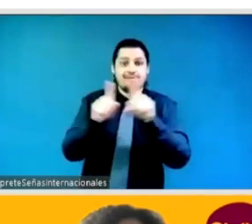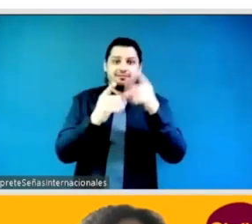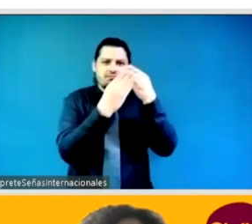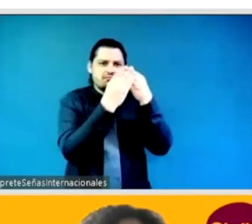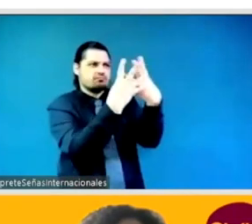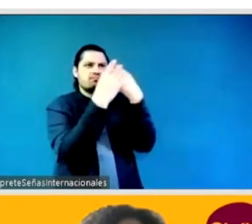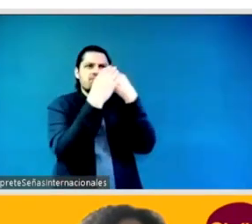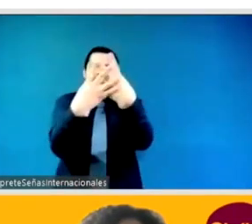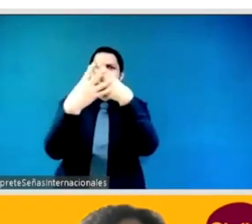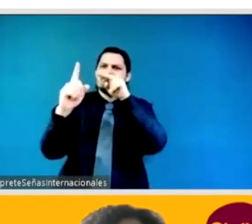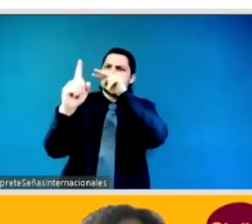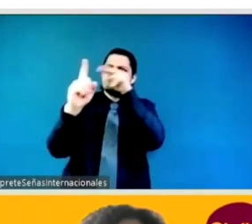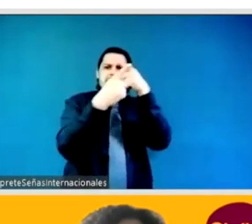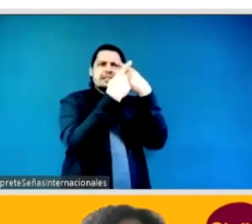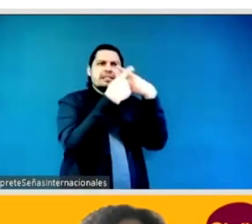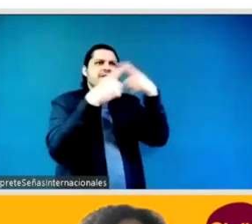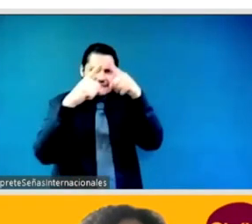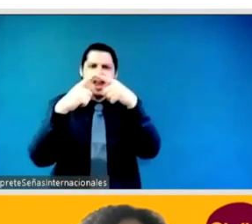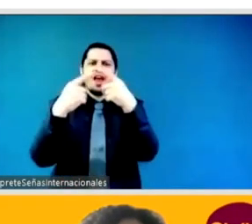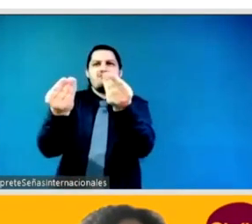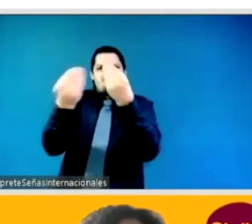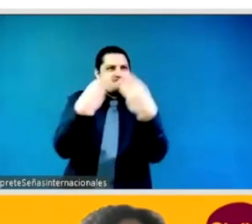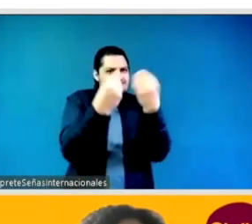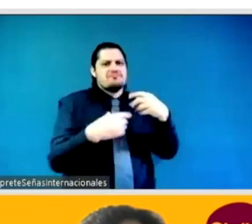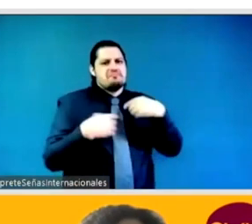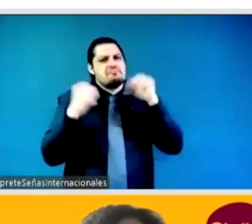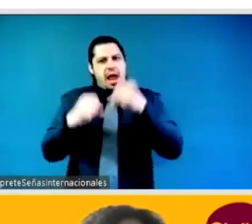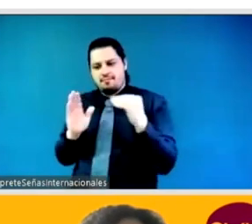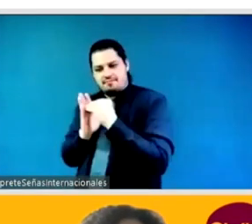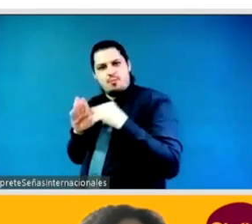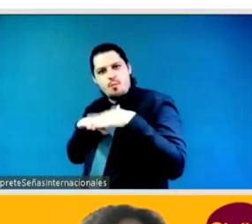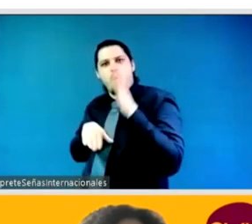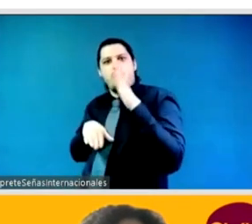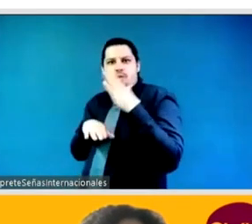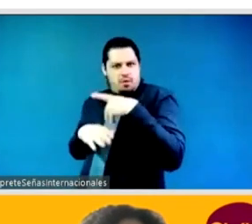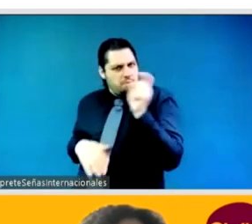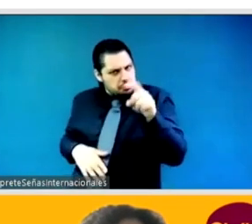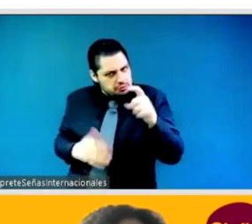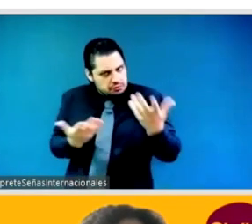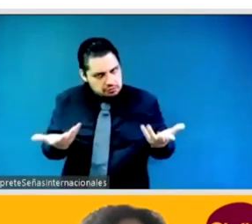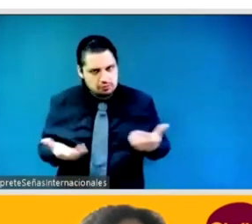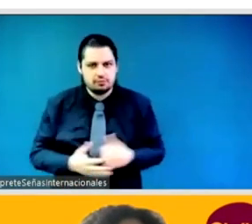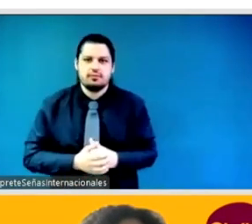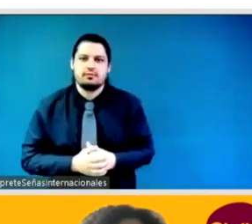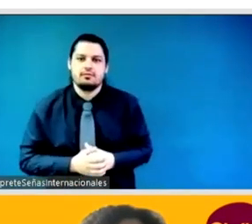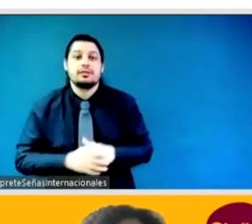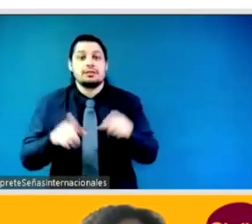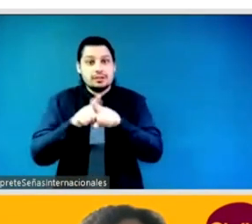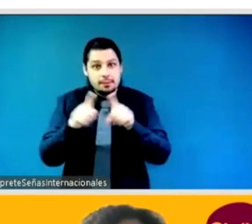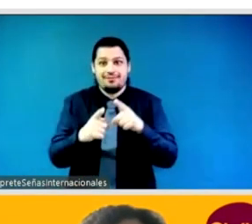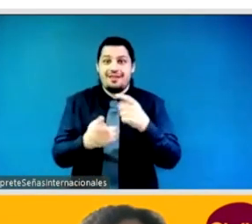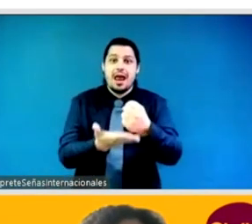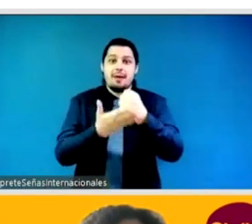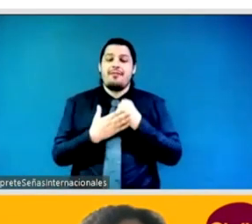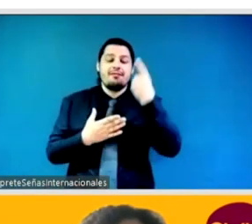own structures and in the way that we do work in our organizations because we cannot talk the talk if we do not walk the talk so i think that's